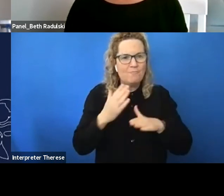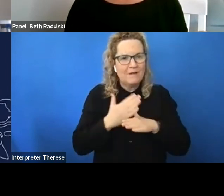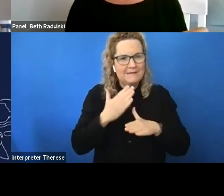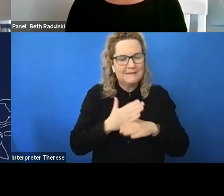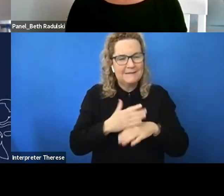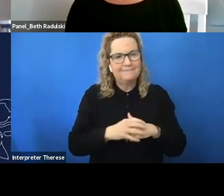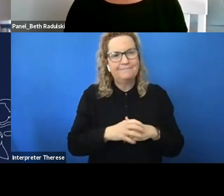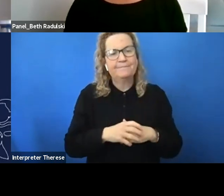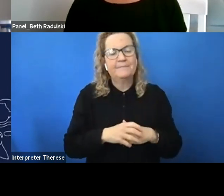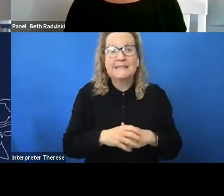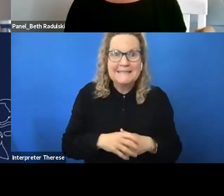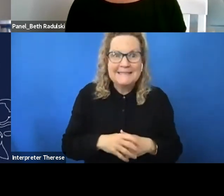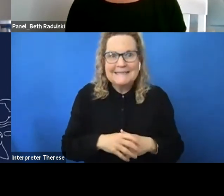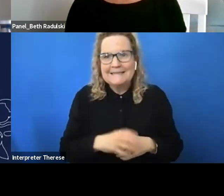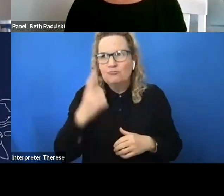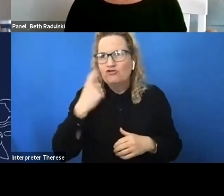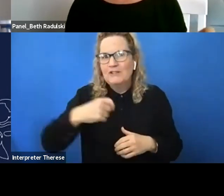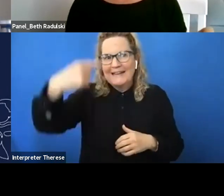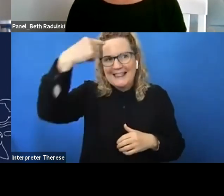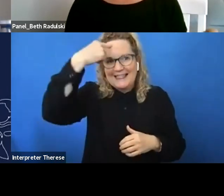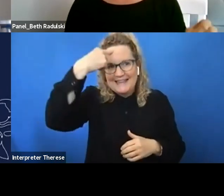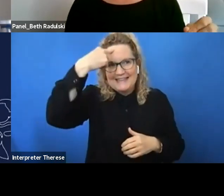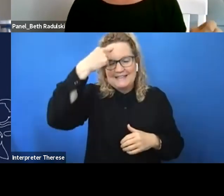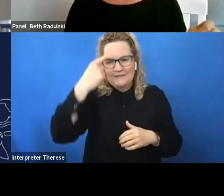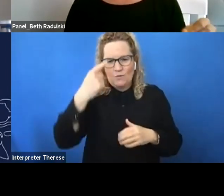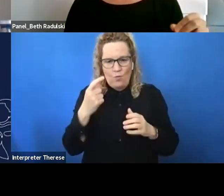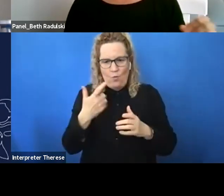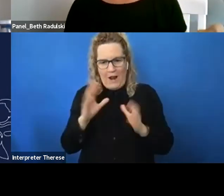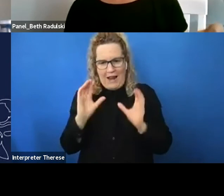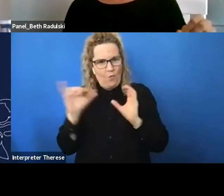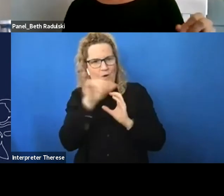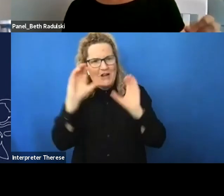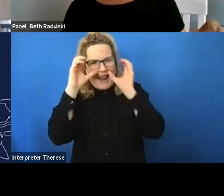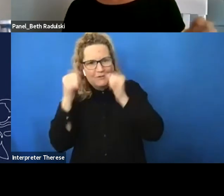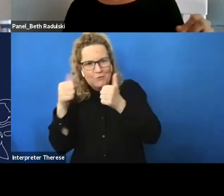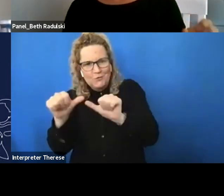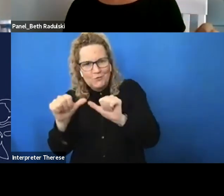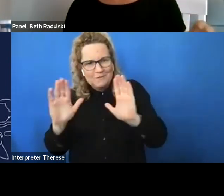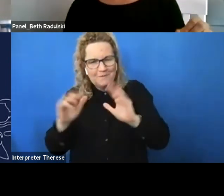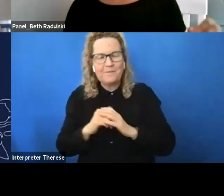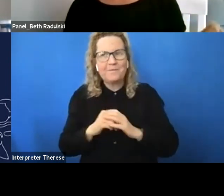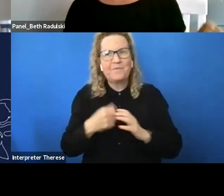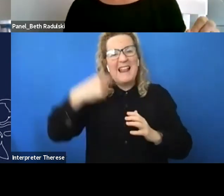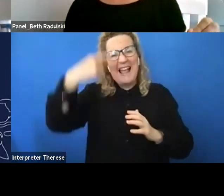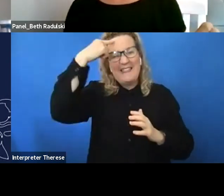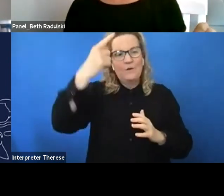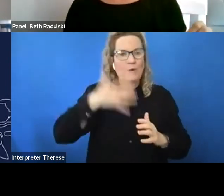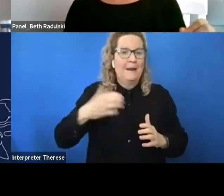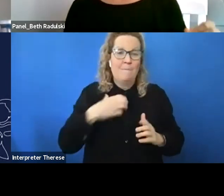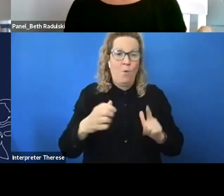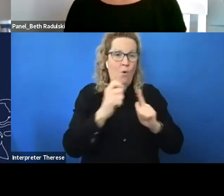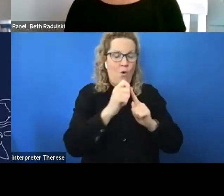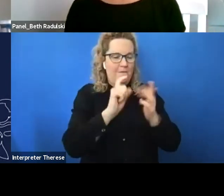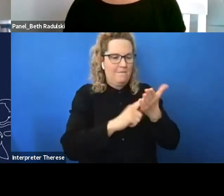um um trying to think of what lens i can talk a bit about this for i think just we need to have more platforms and that